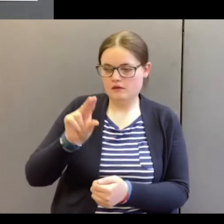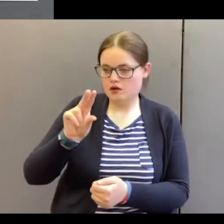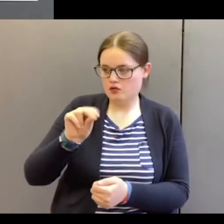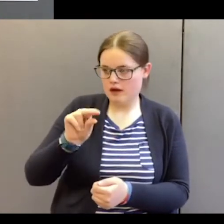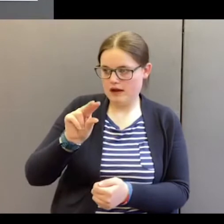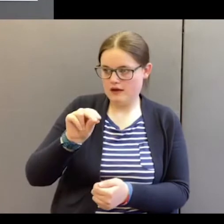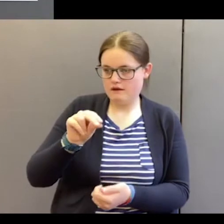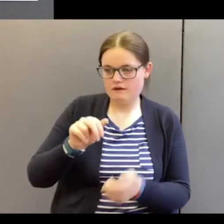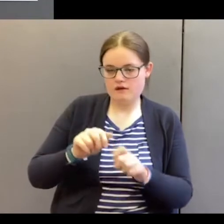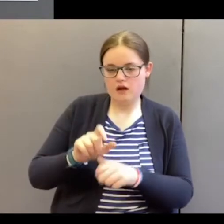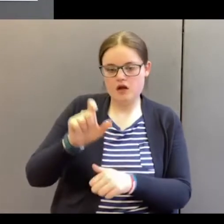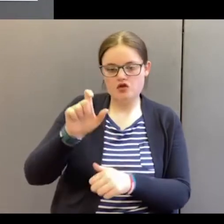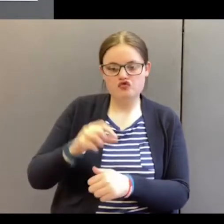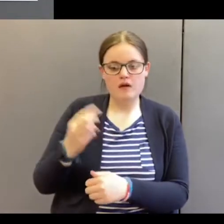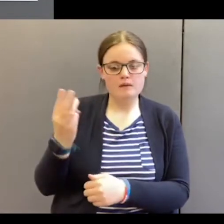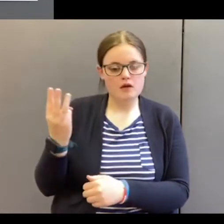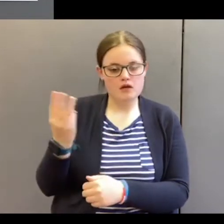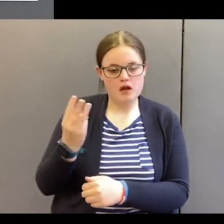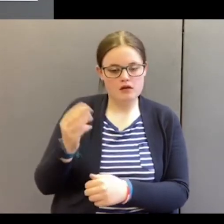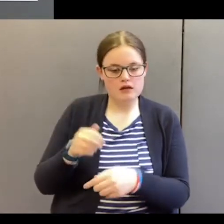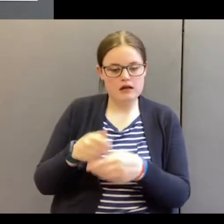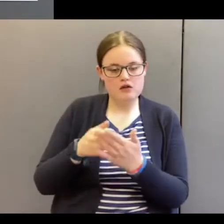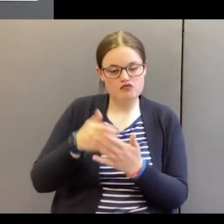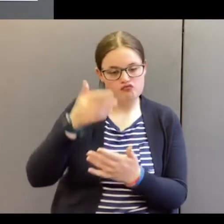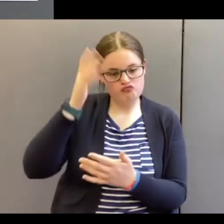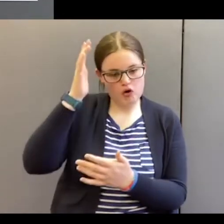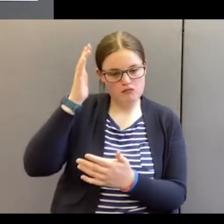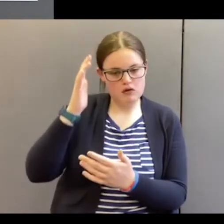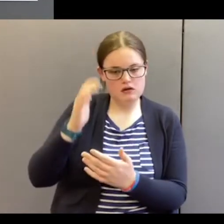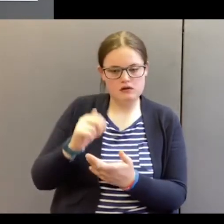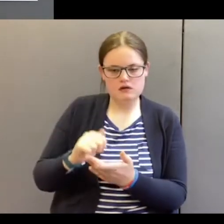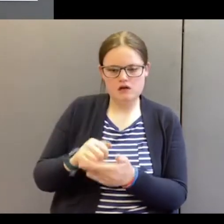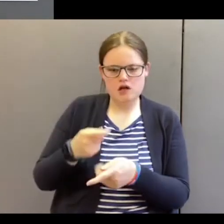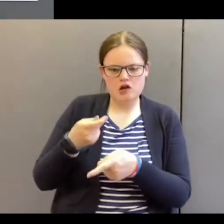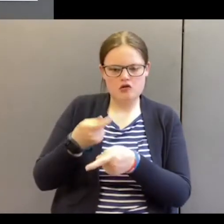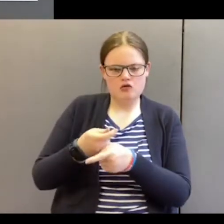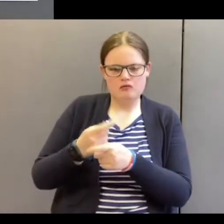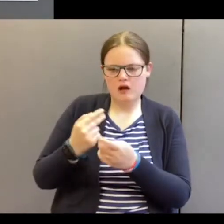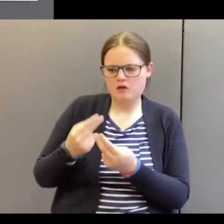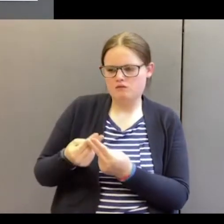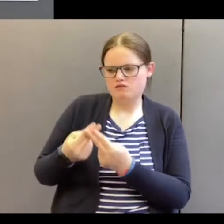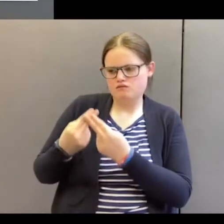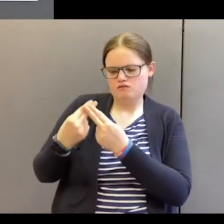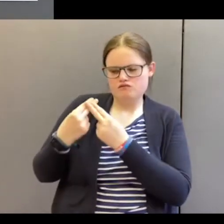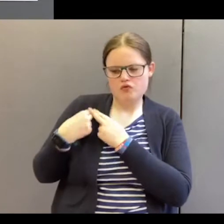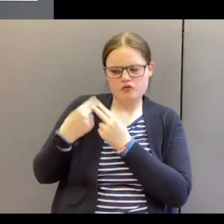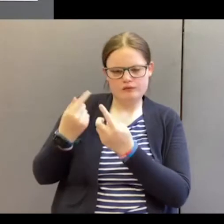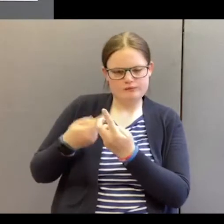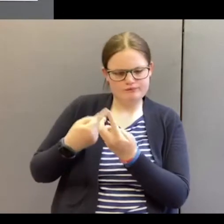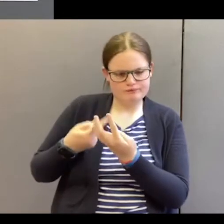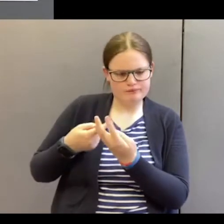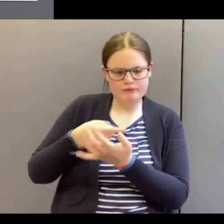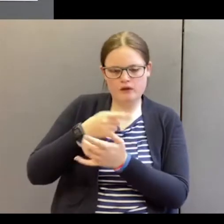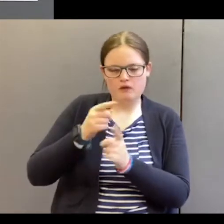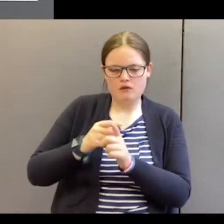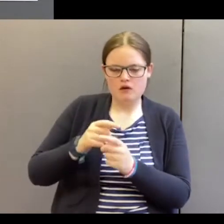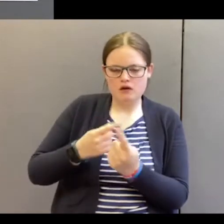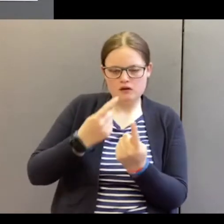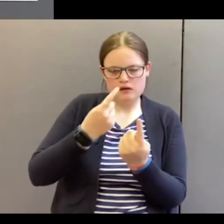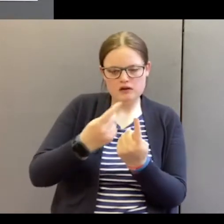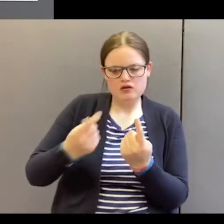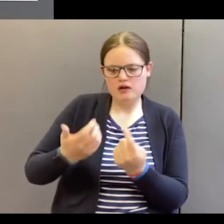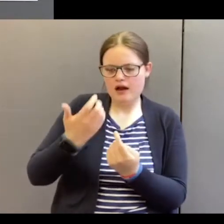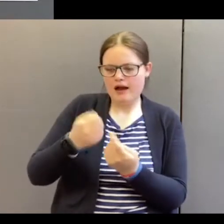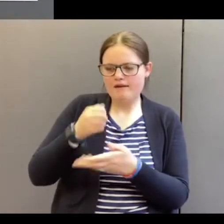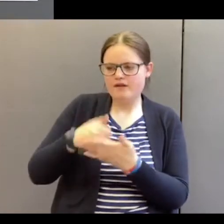and chapter 13 of Romans, they're dealing with the responsibilities that we each have